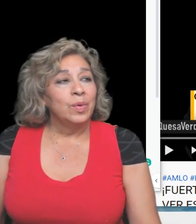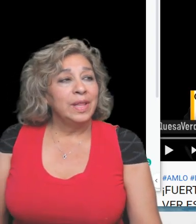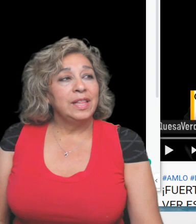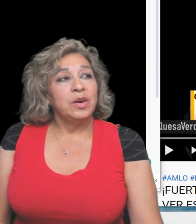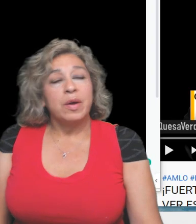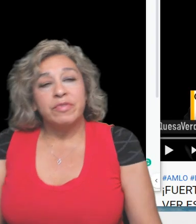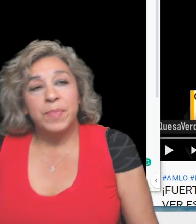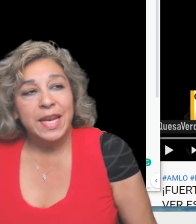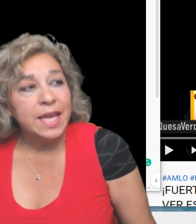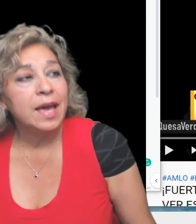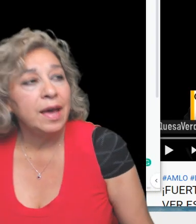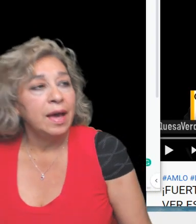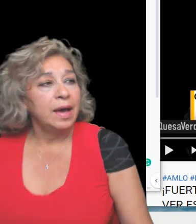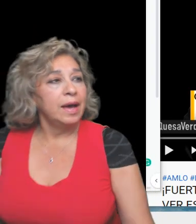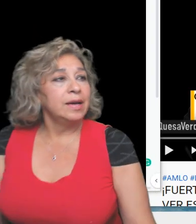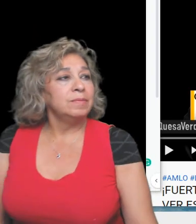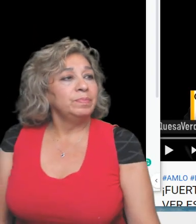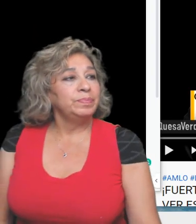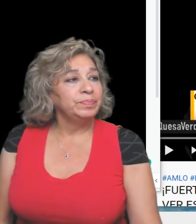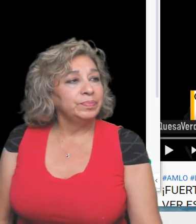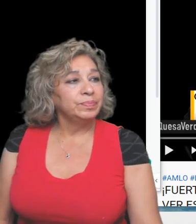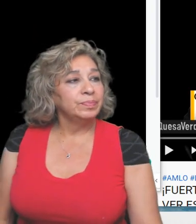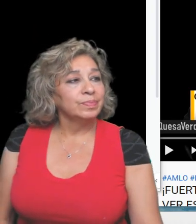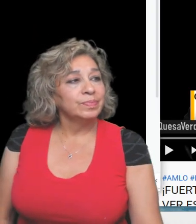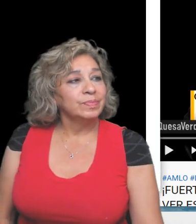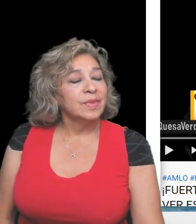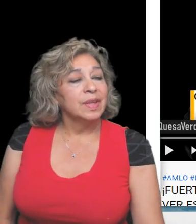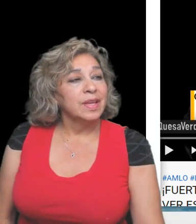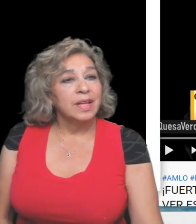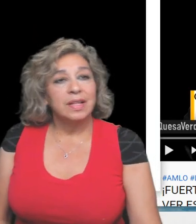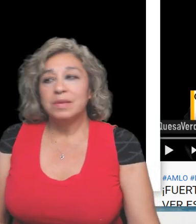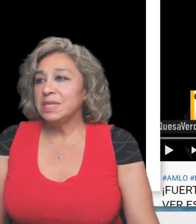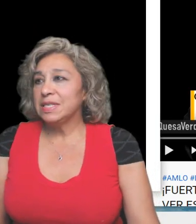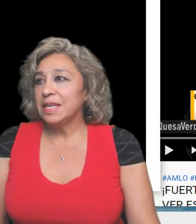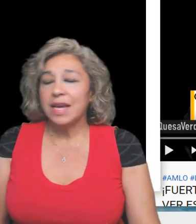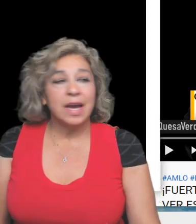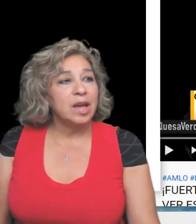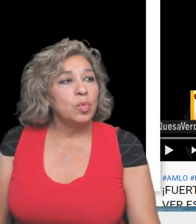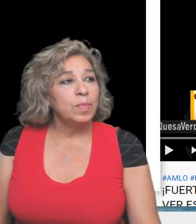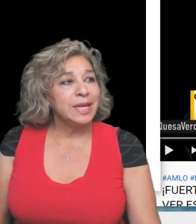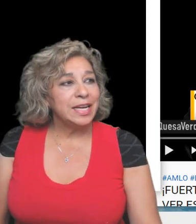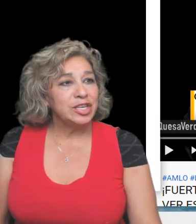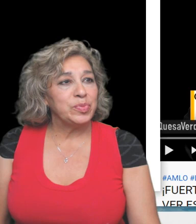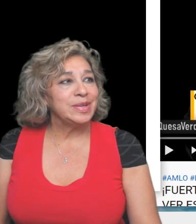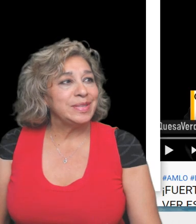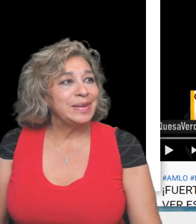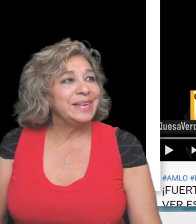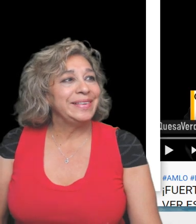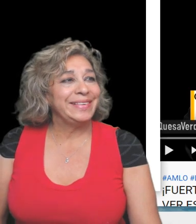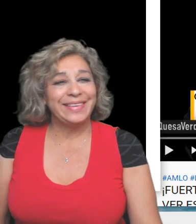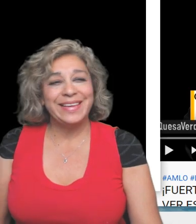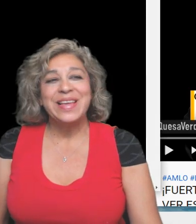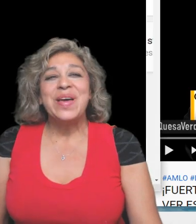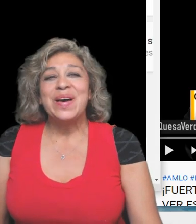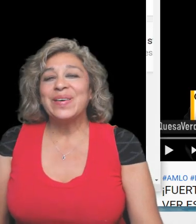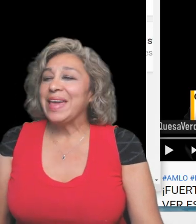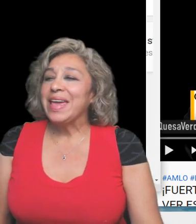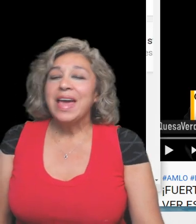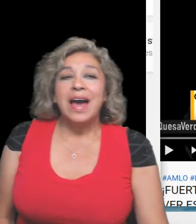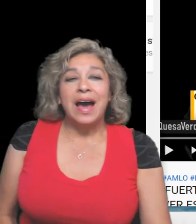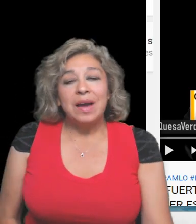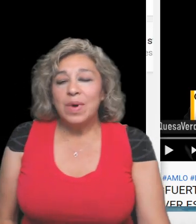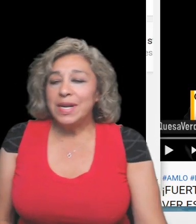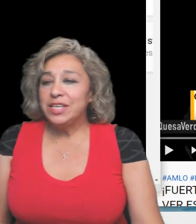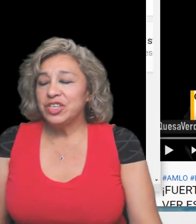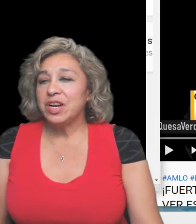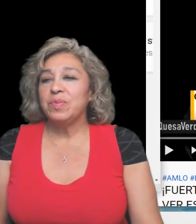well hello everybody let me see I hope my dashboard is on okay